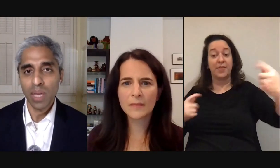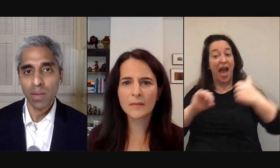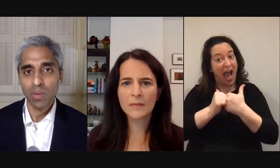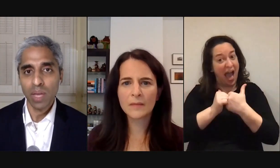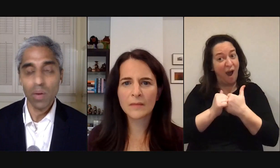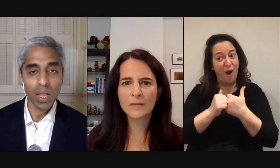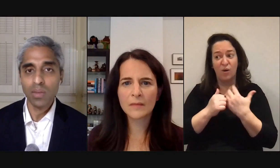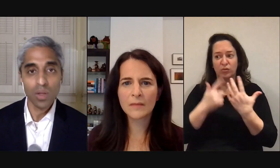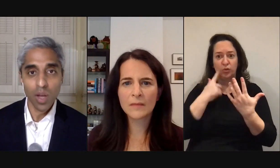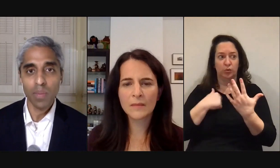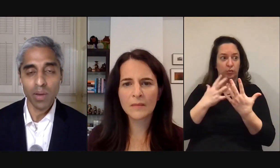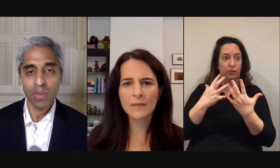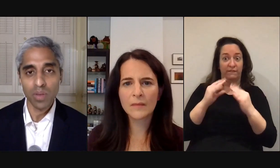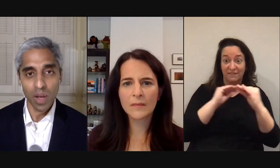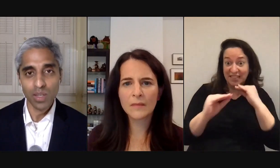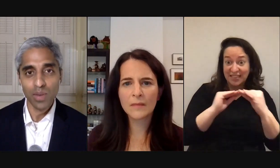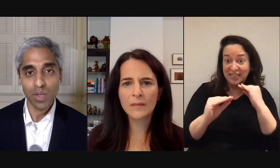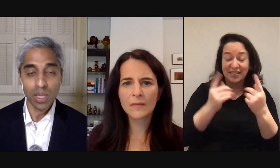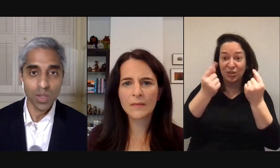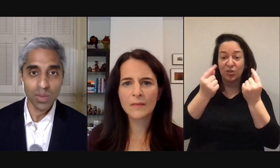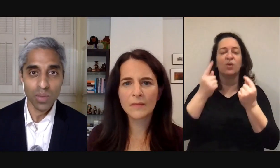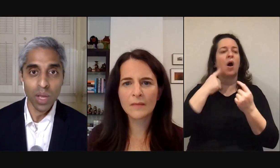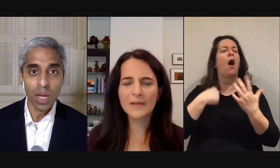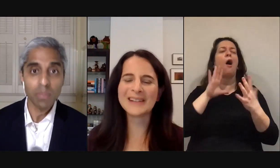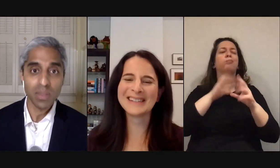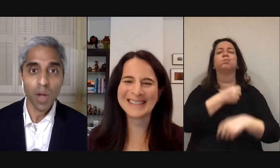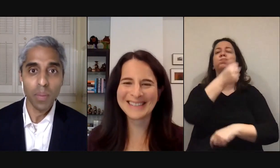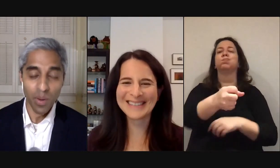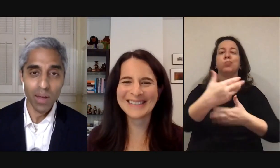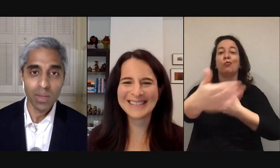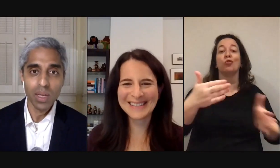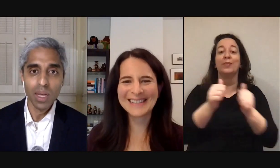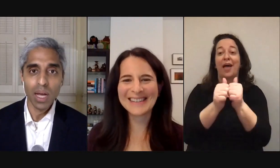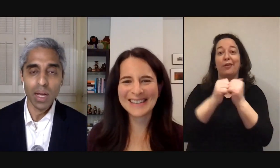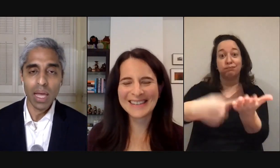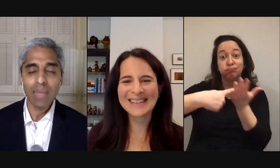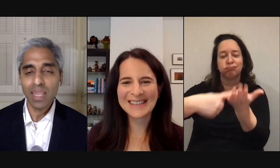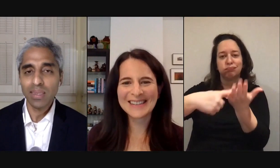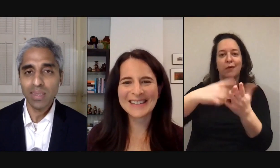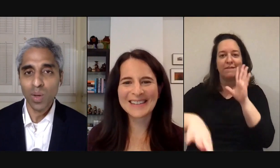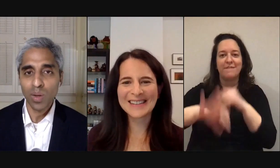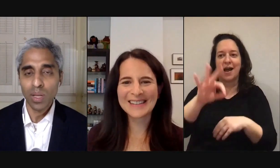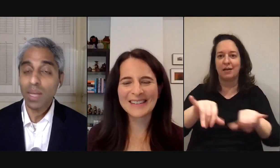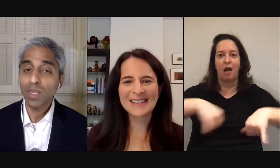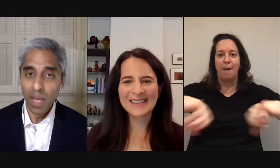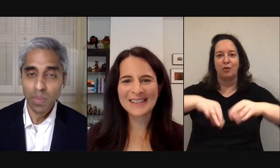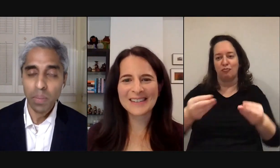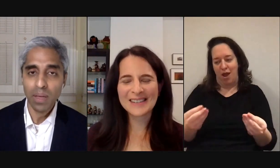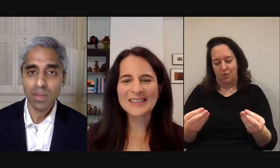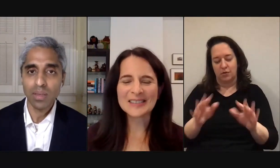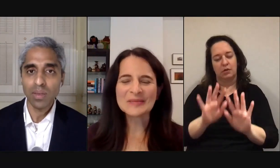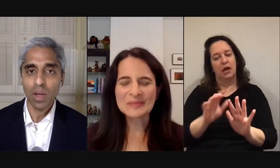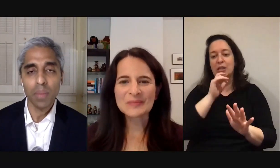in a room together and say okay let's all talk about our views on controversial issues and come to some common ground uh and i say this you know not in